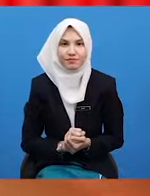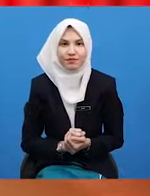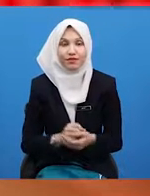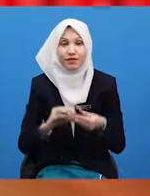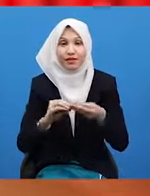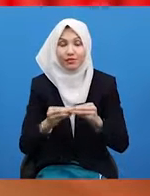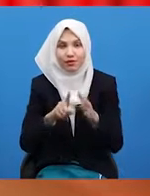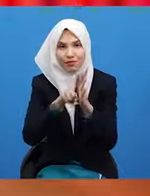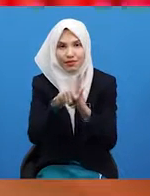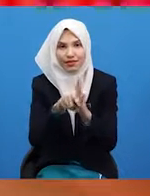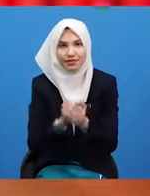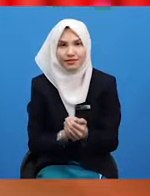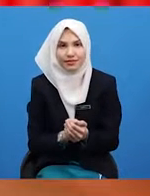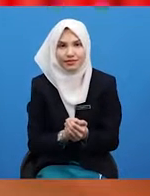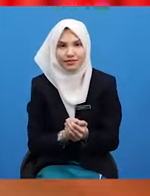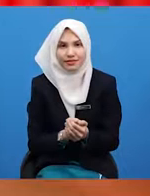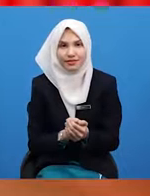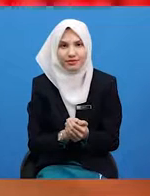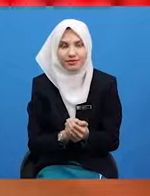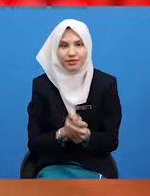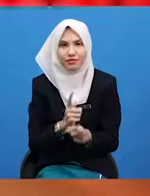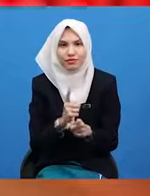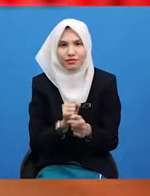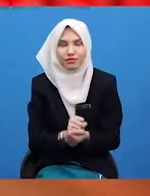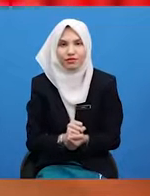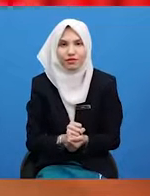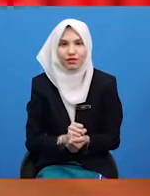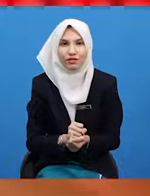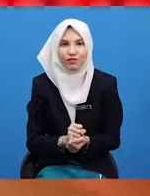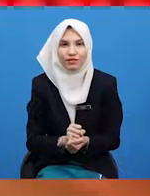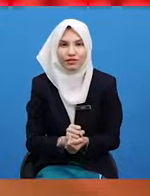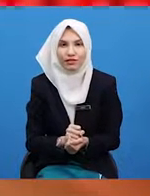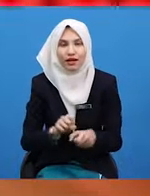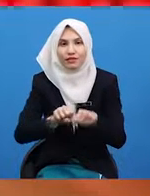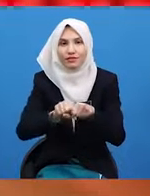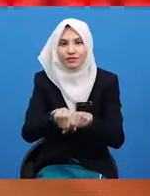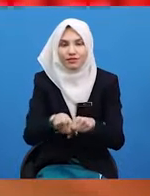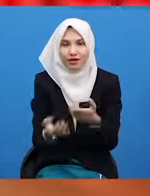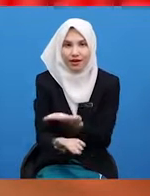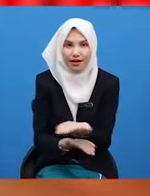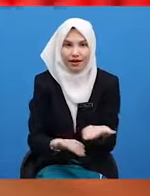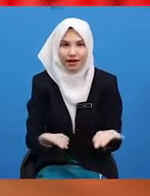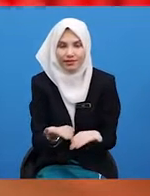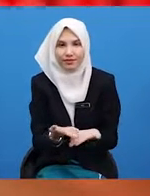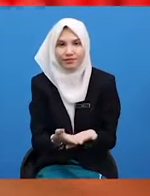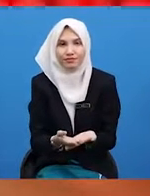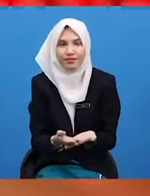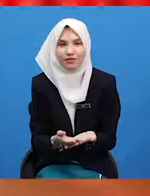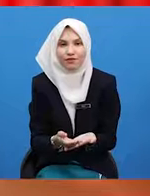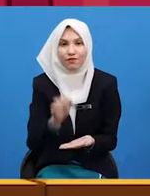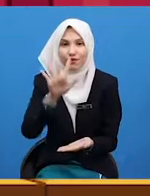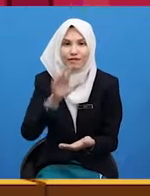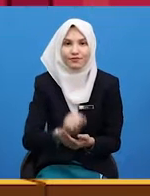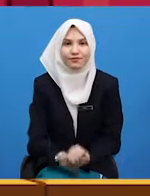number of minutes is not an exact multiple of five. So here are the multiple of five.